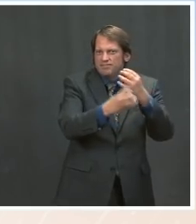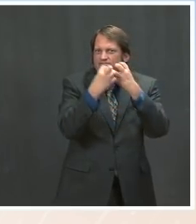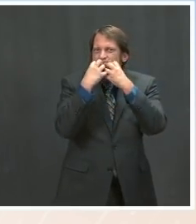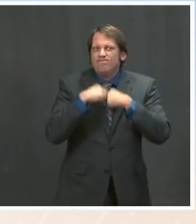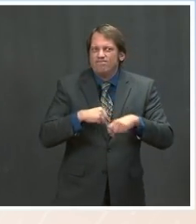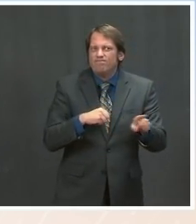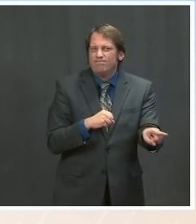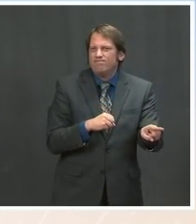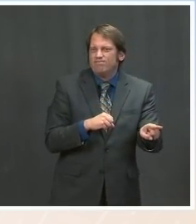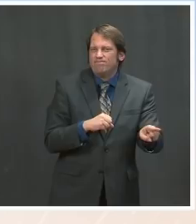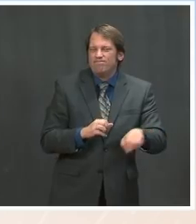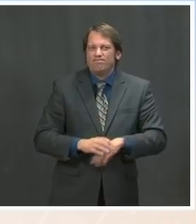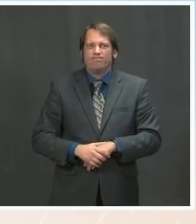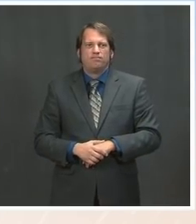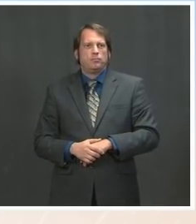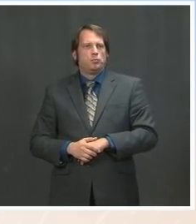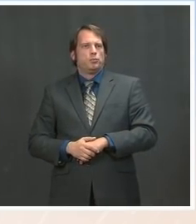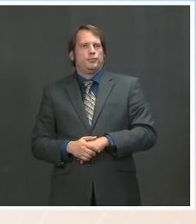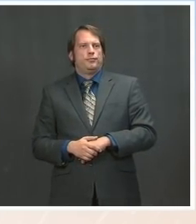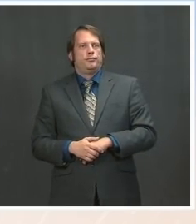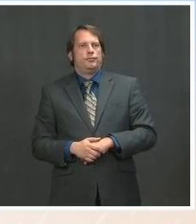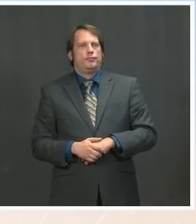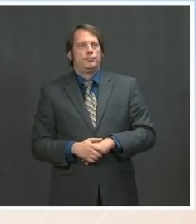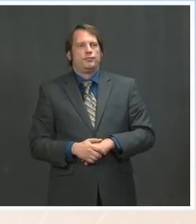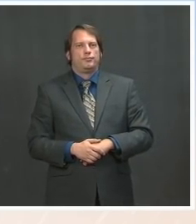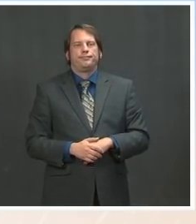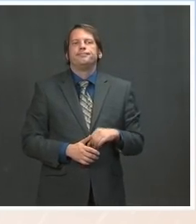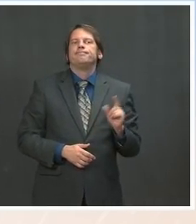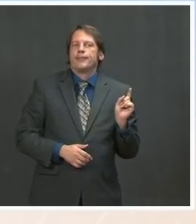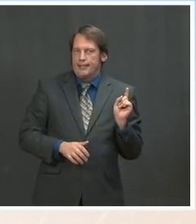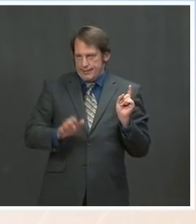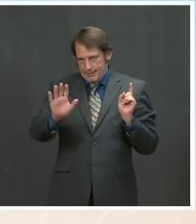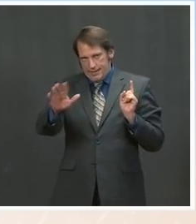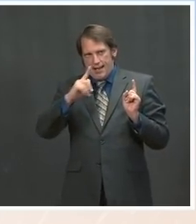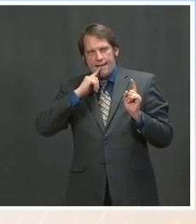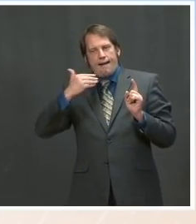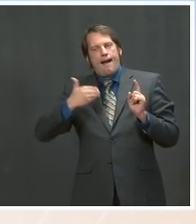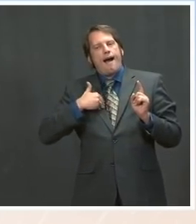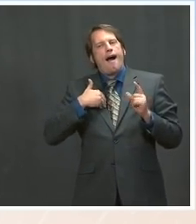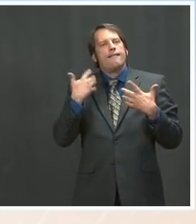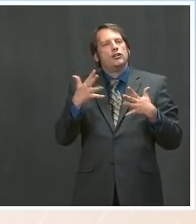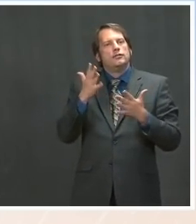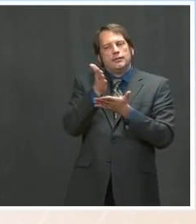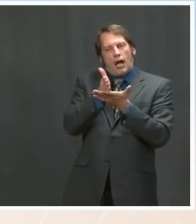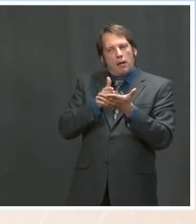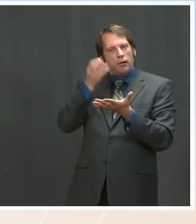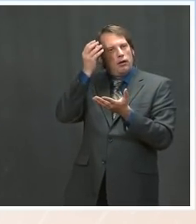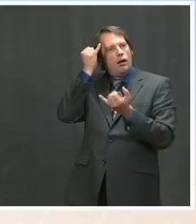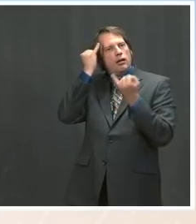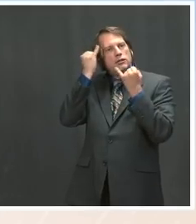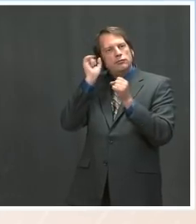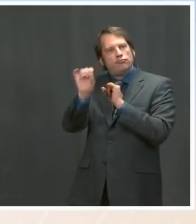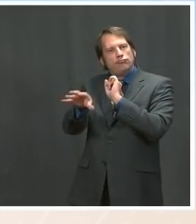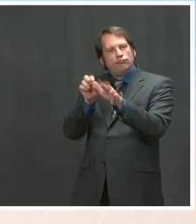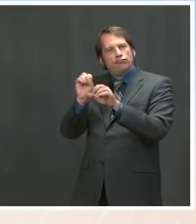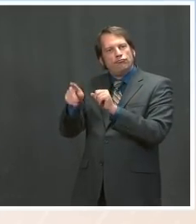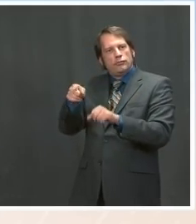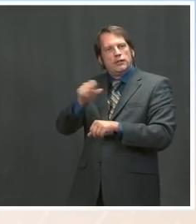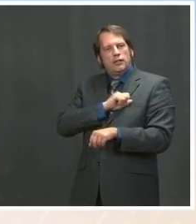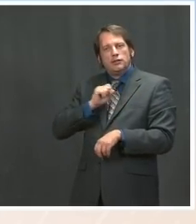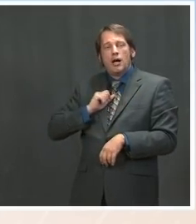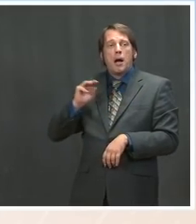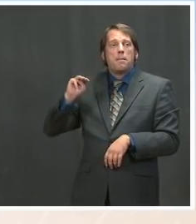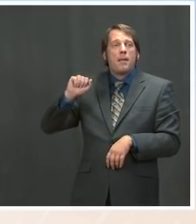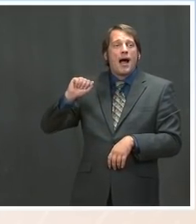there are a range of ideas and proposals out there. Some Senator Coons, Senator Manchin, some Republican senators, and some